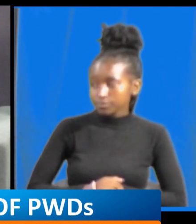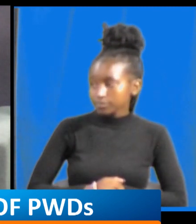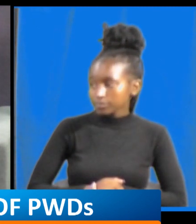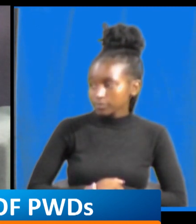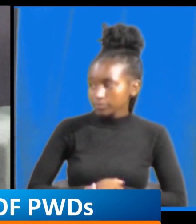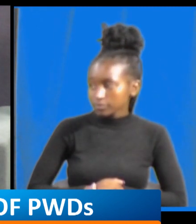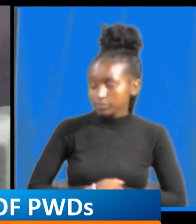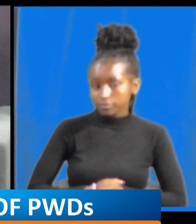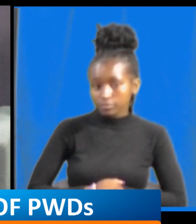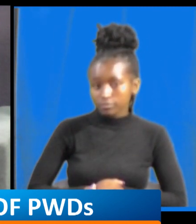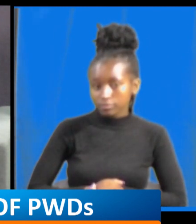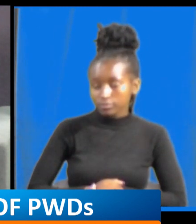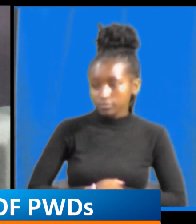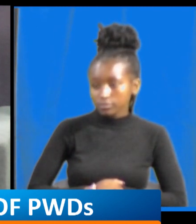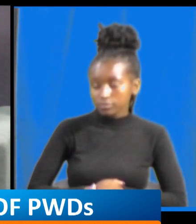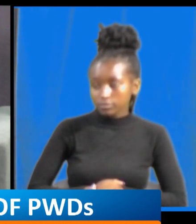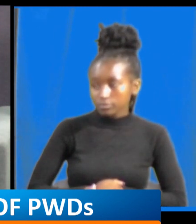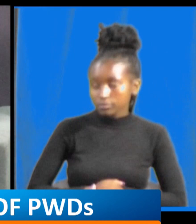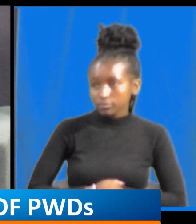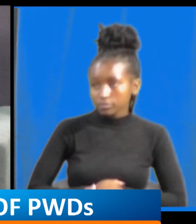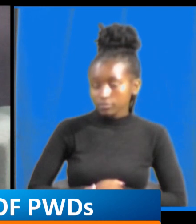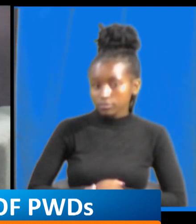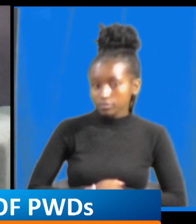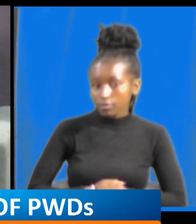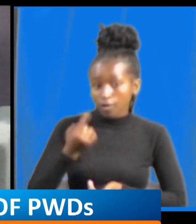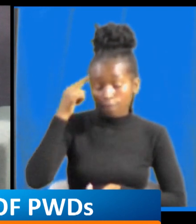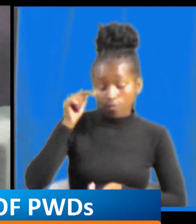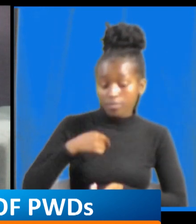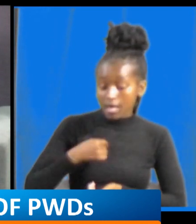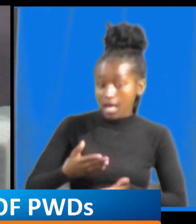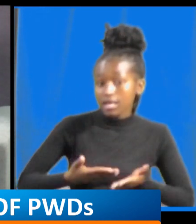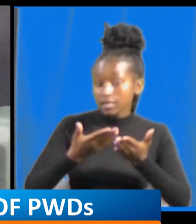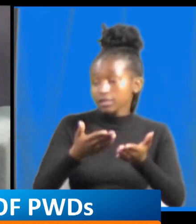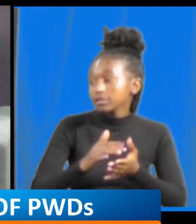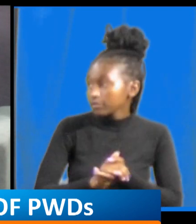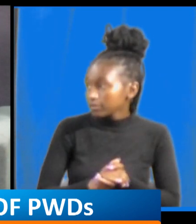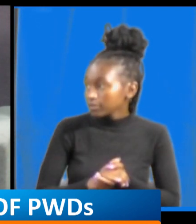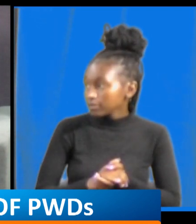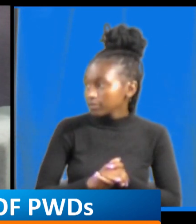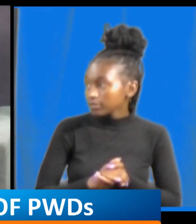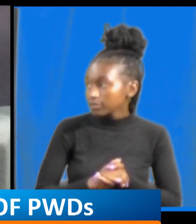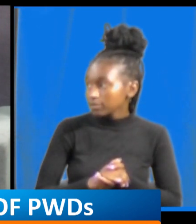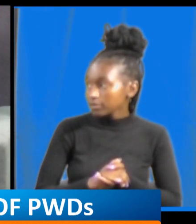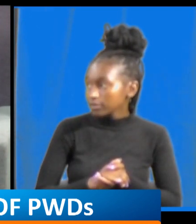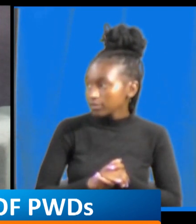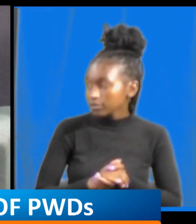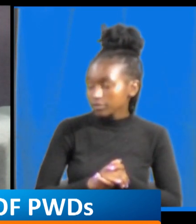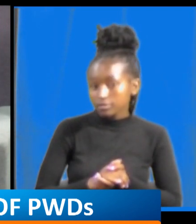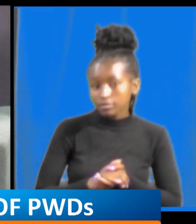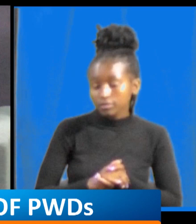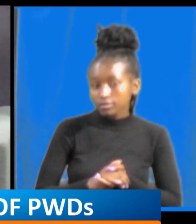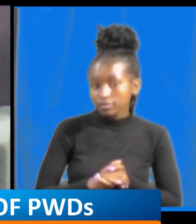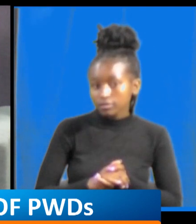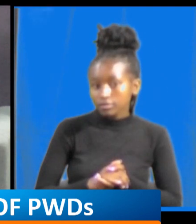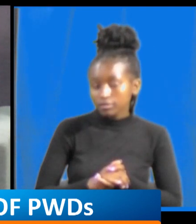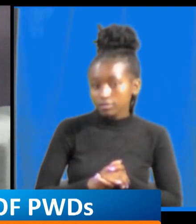well they are doing well what about you me for me i'll give them uh if it were possible i